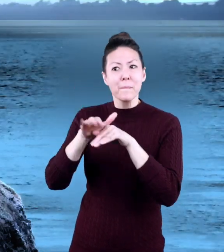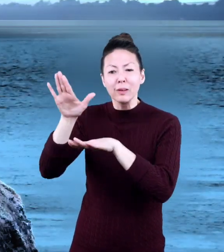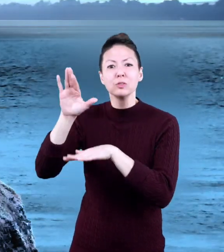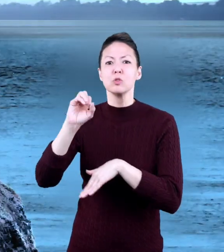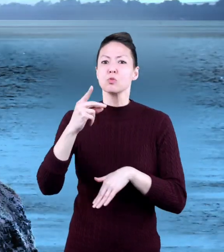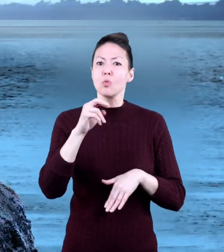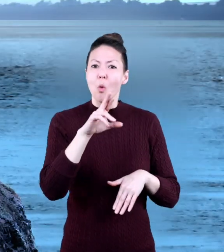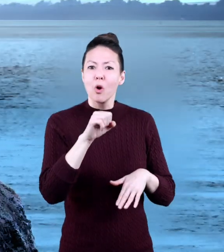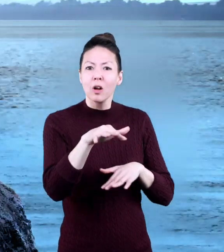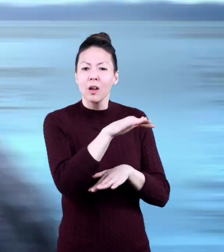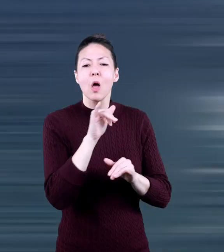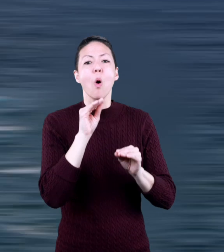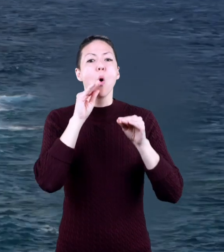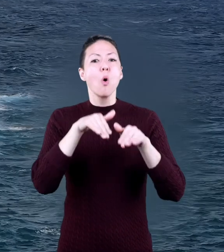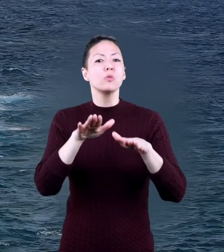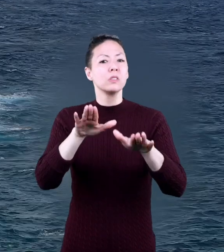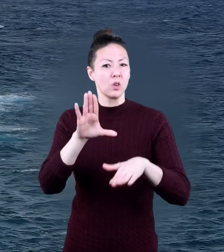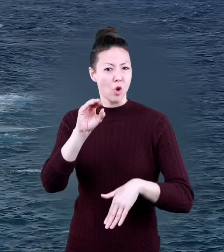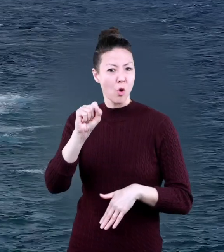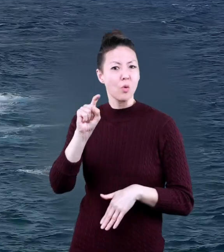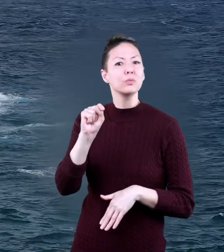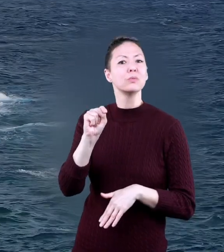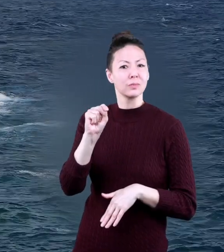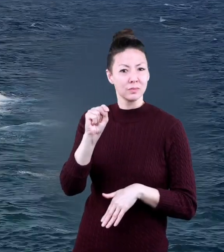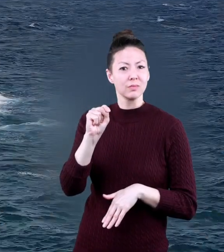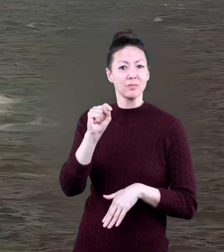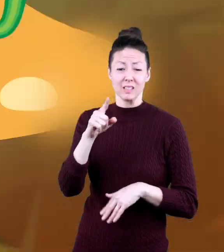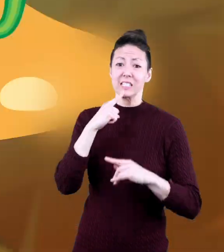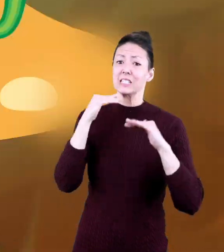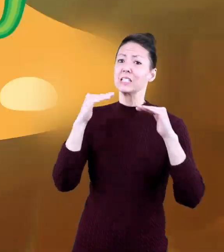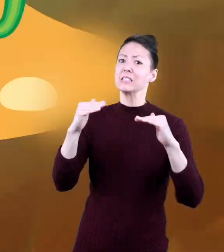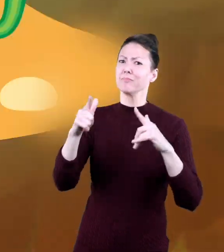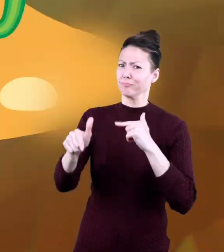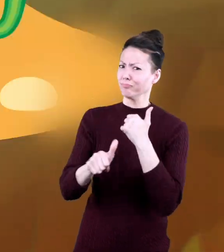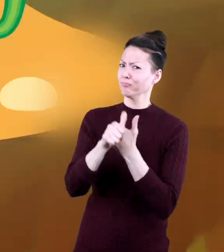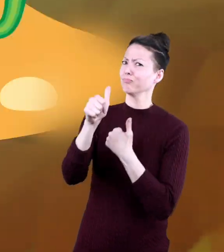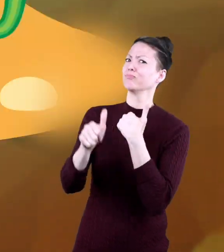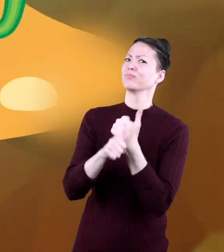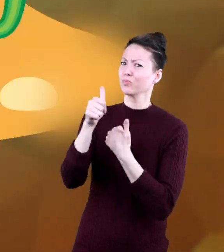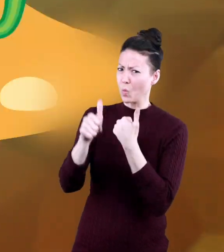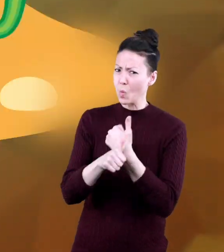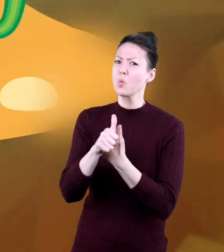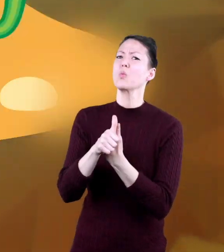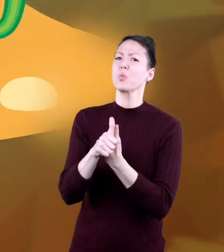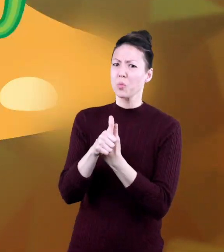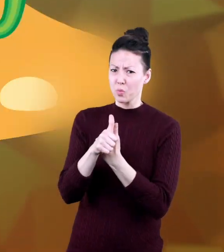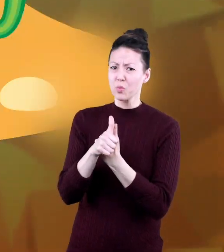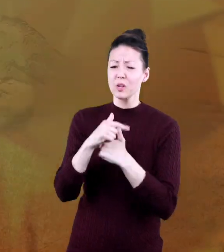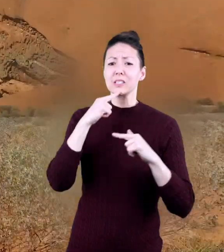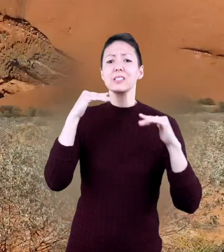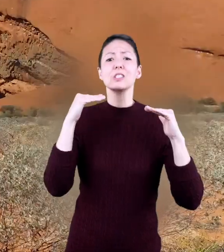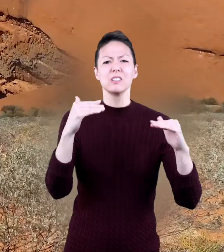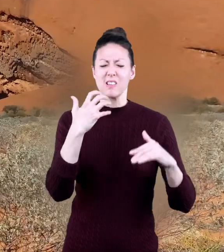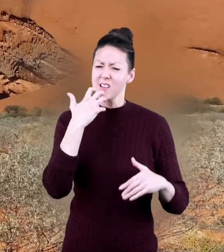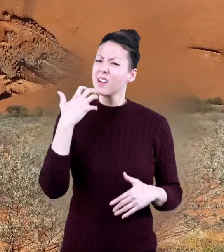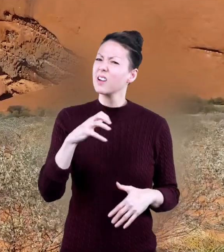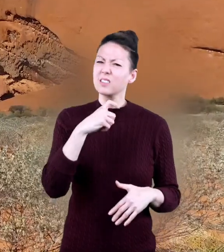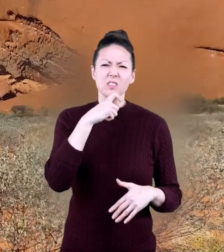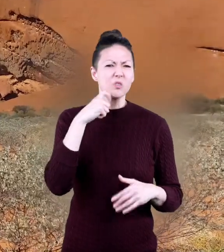shores. Just like the ocean coast, deserts can be dangerous too. Deserts are hot,